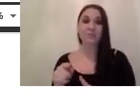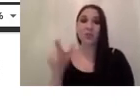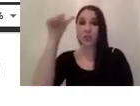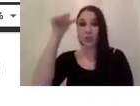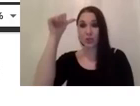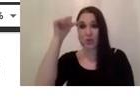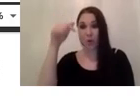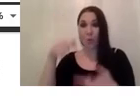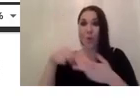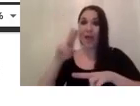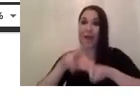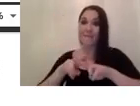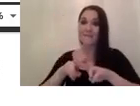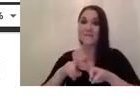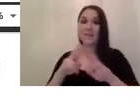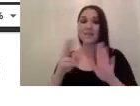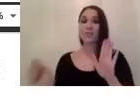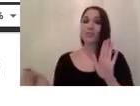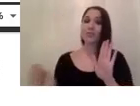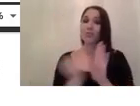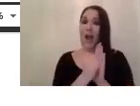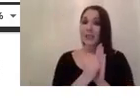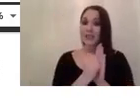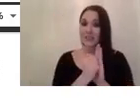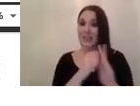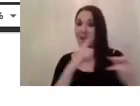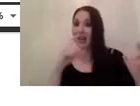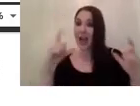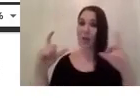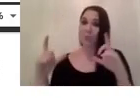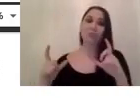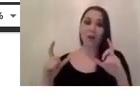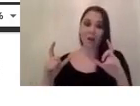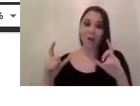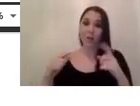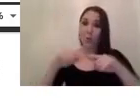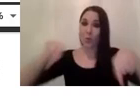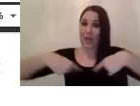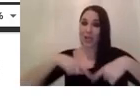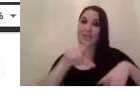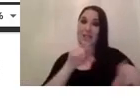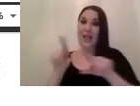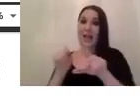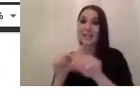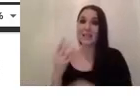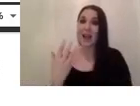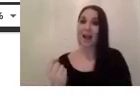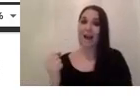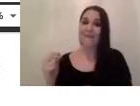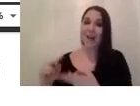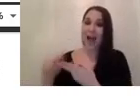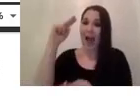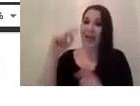if the right if the camera that we are are selecting has a high quantum efficiency